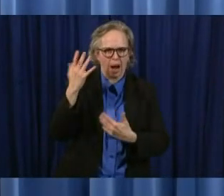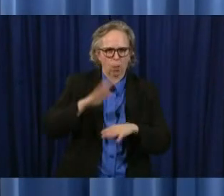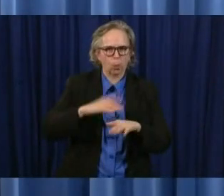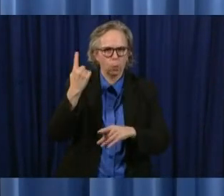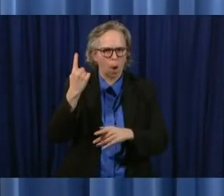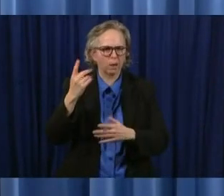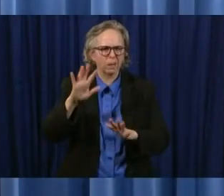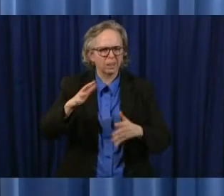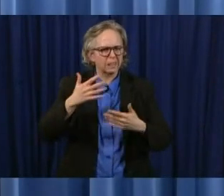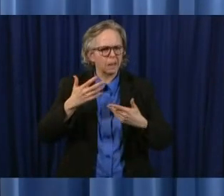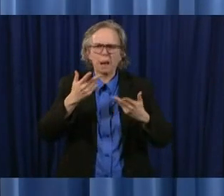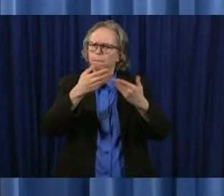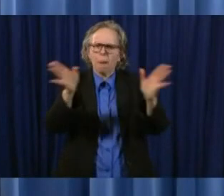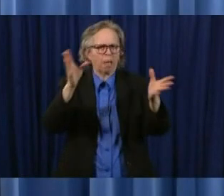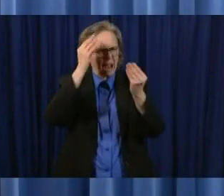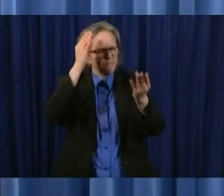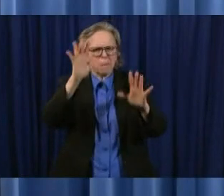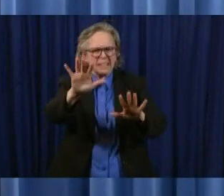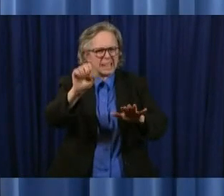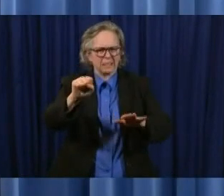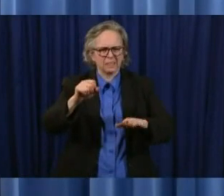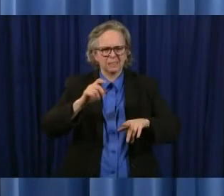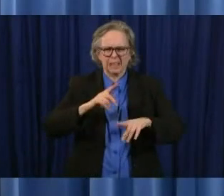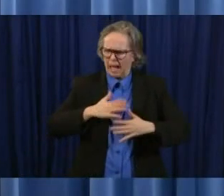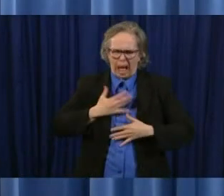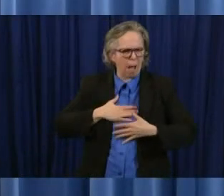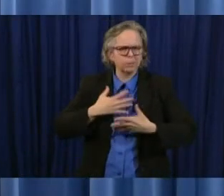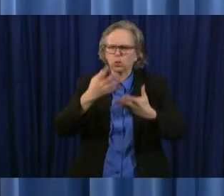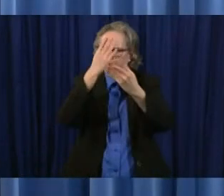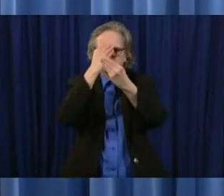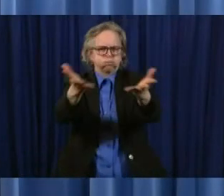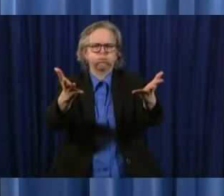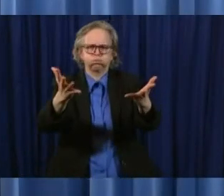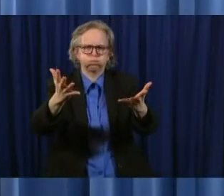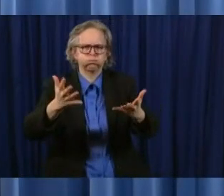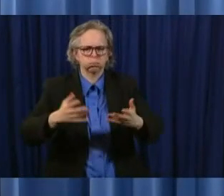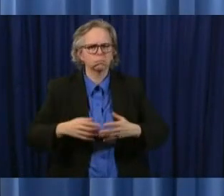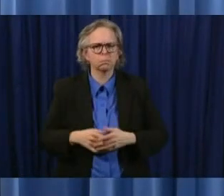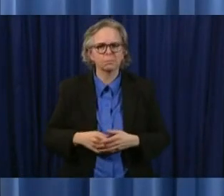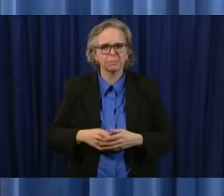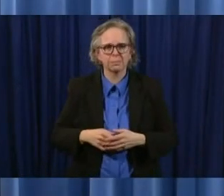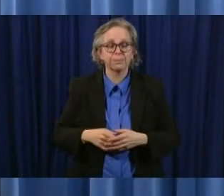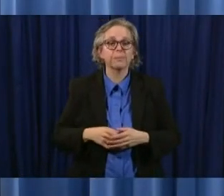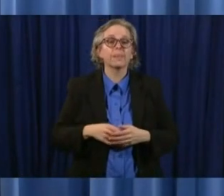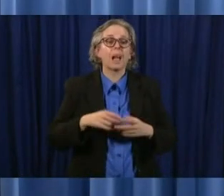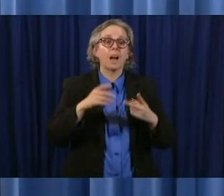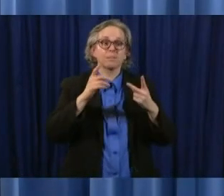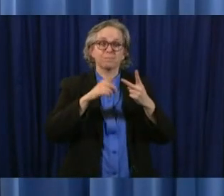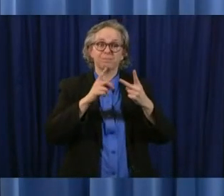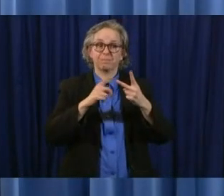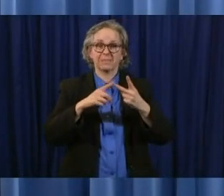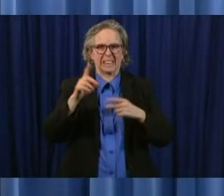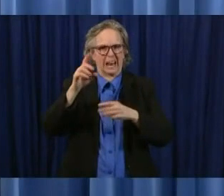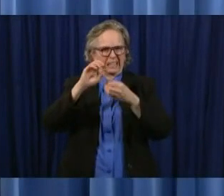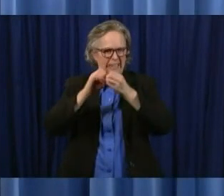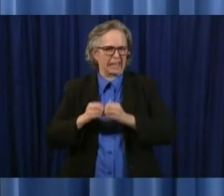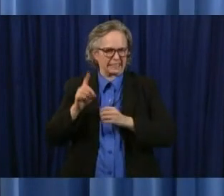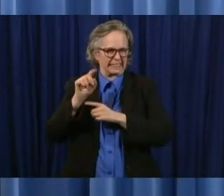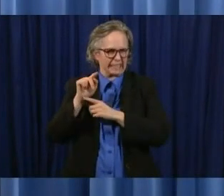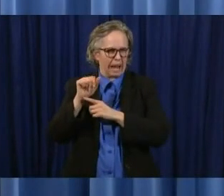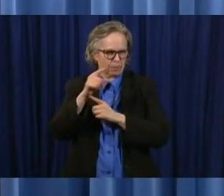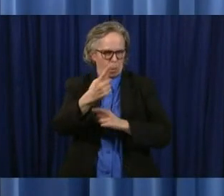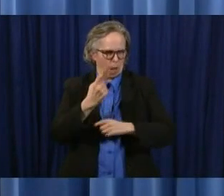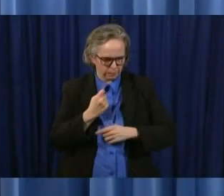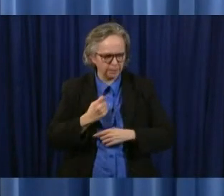information and we're we're happy to uh supply that as far as the data um we're